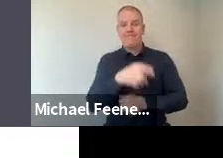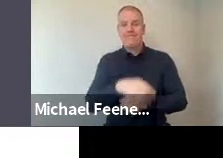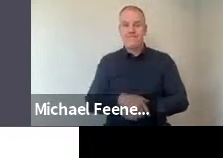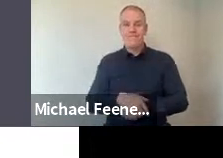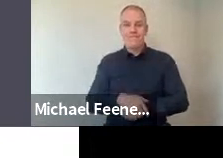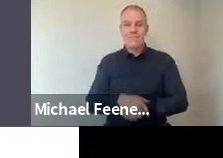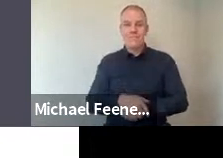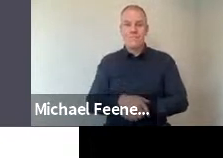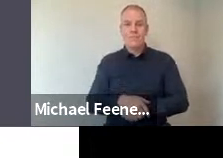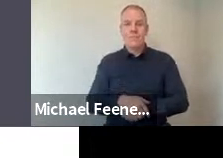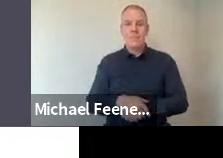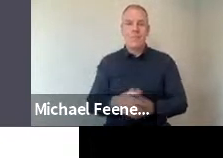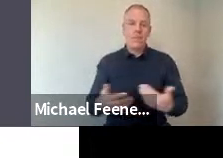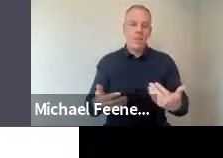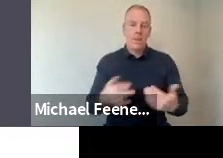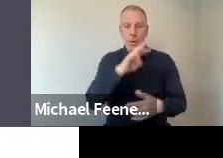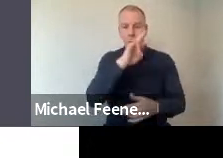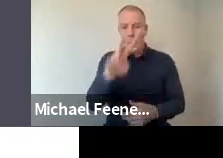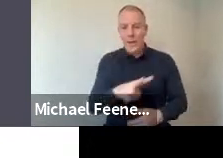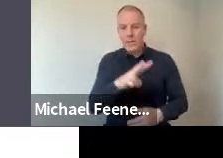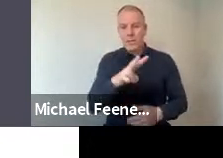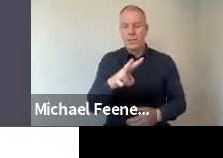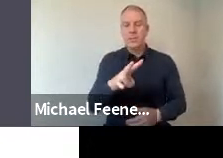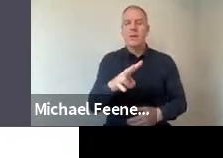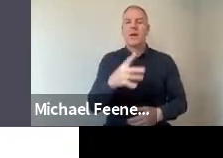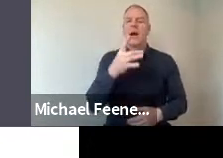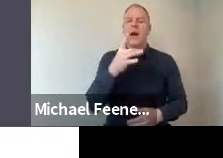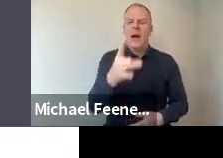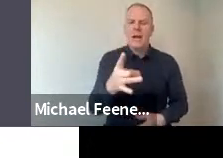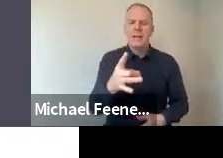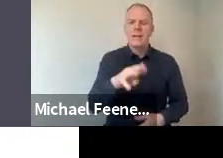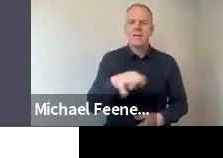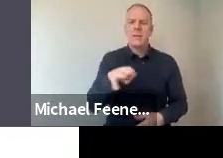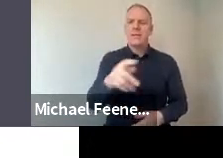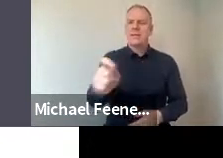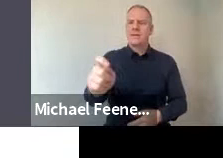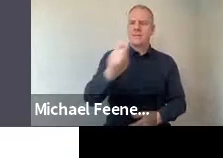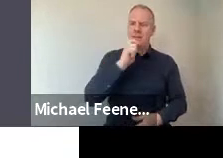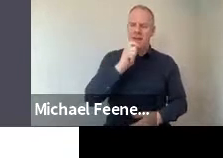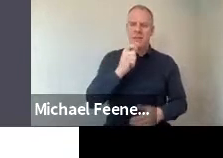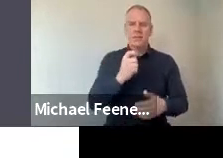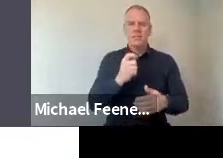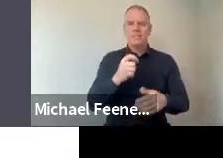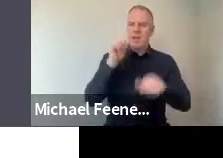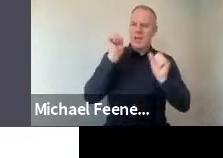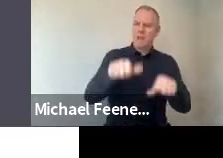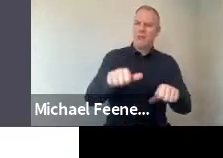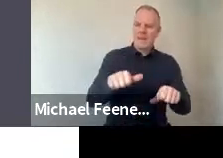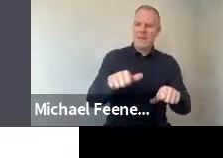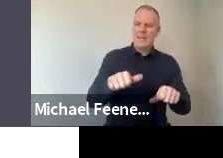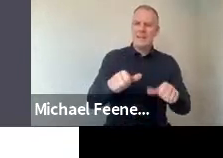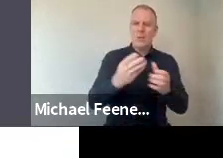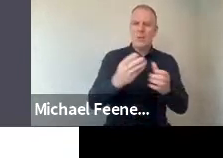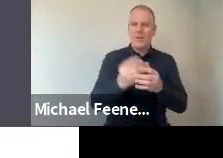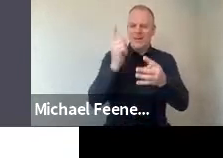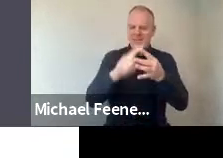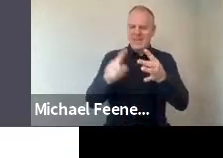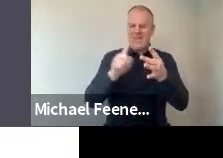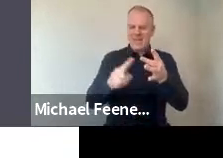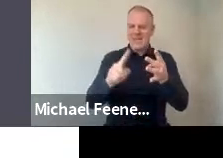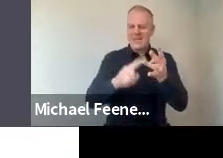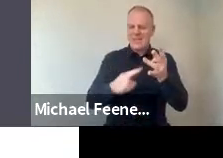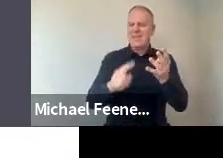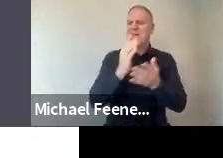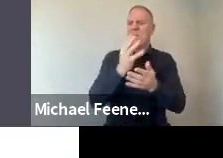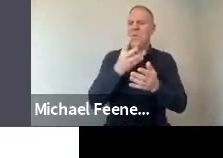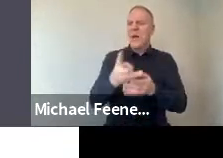asked people a question where we asked them to indicate how much they agreed with different ways of describing